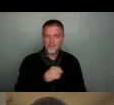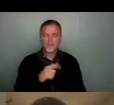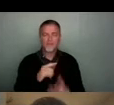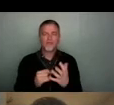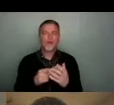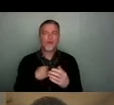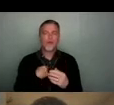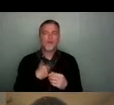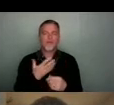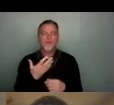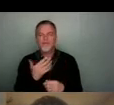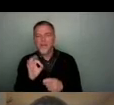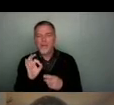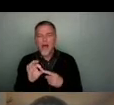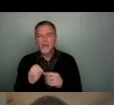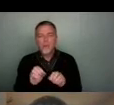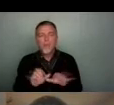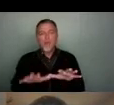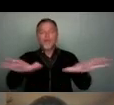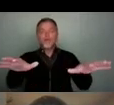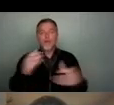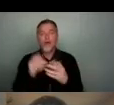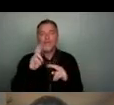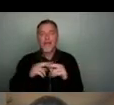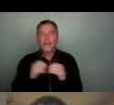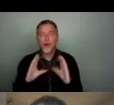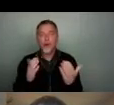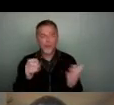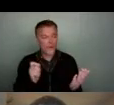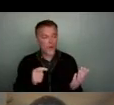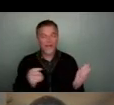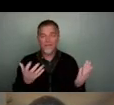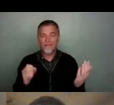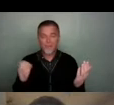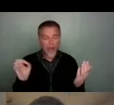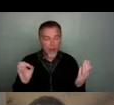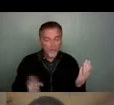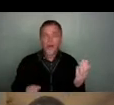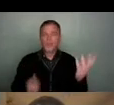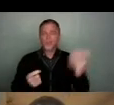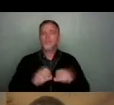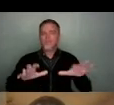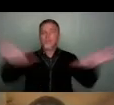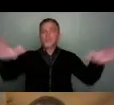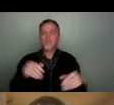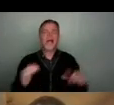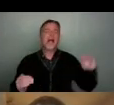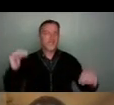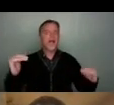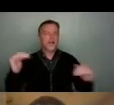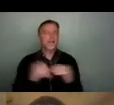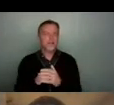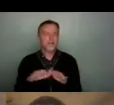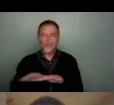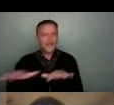little 50 50 quid boosts that we could put on a Facebook post were really instrumental in leveling that playing field as well as